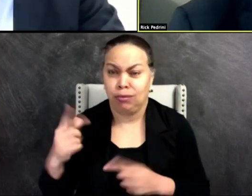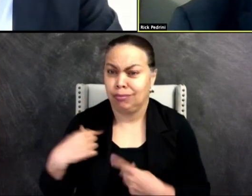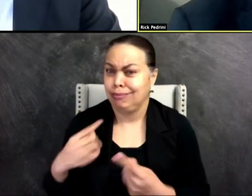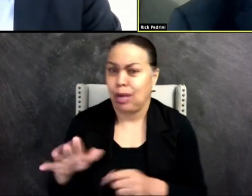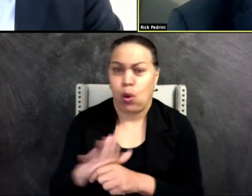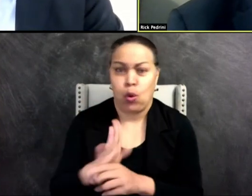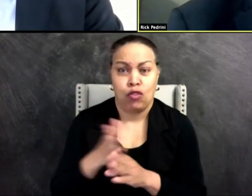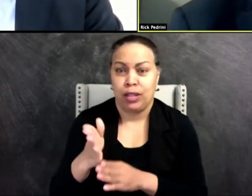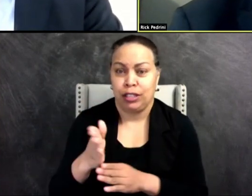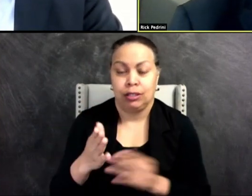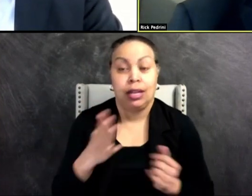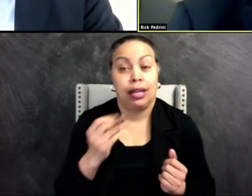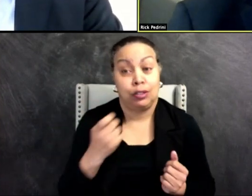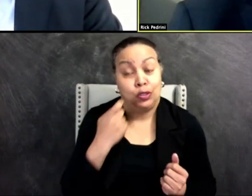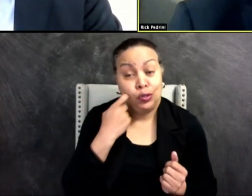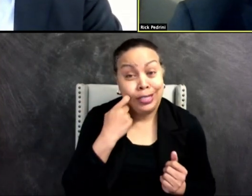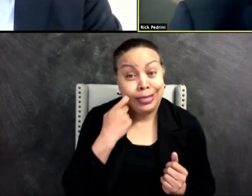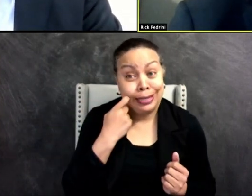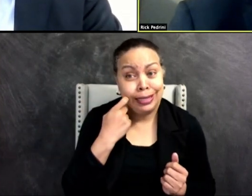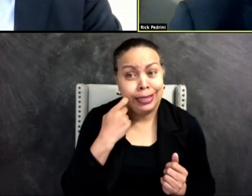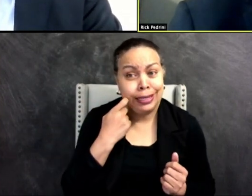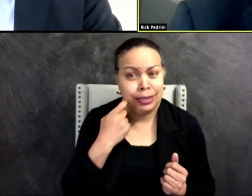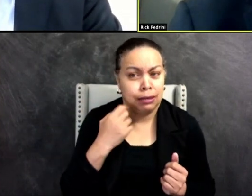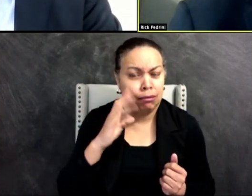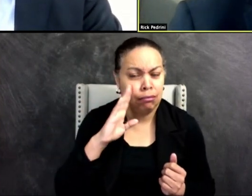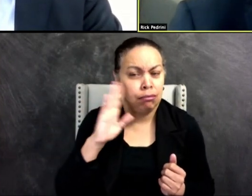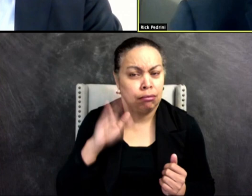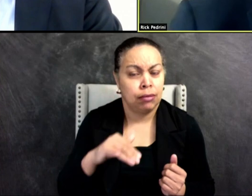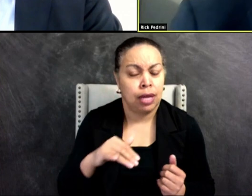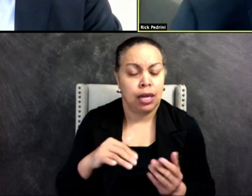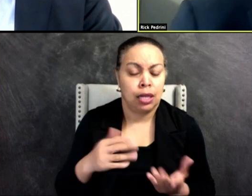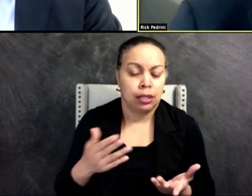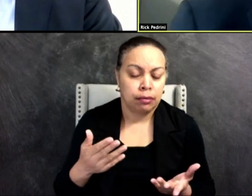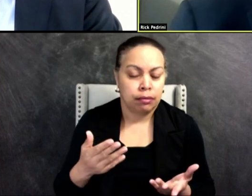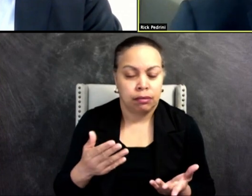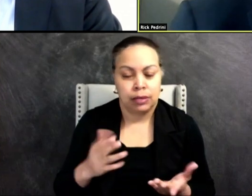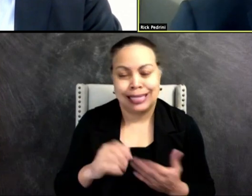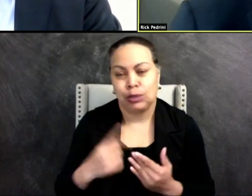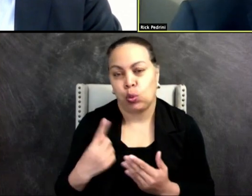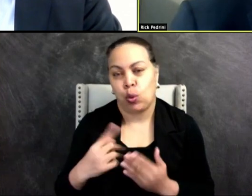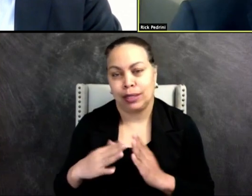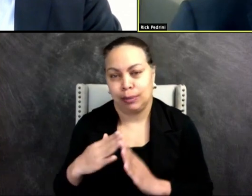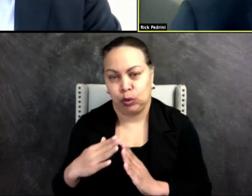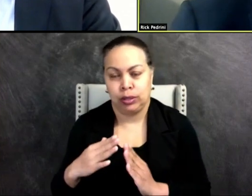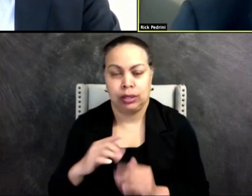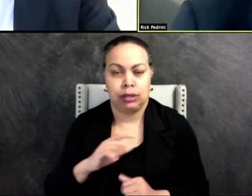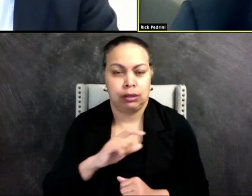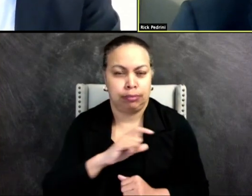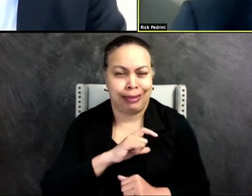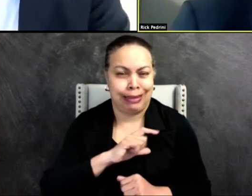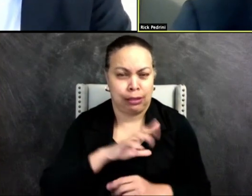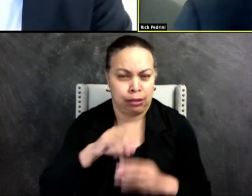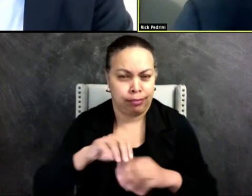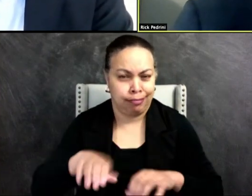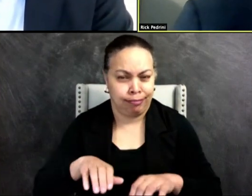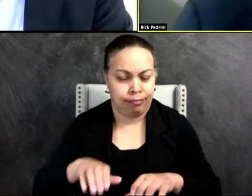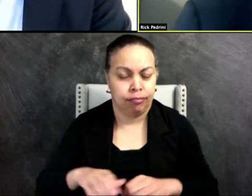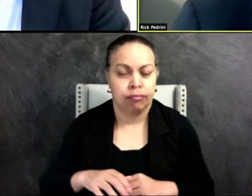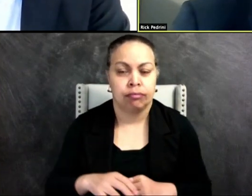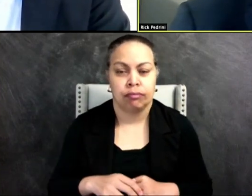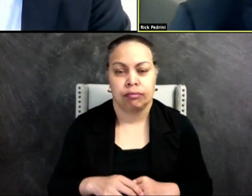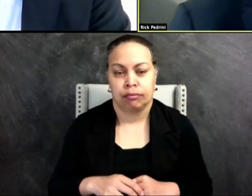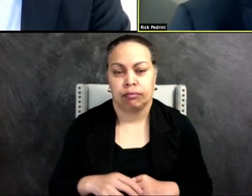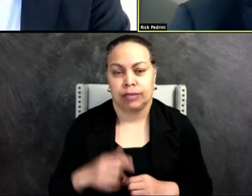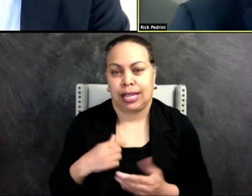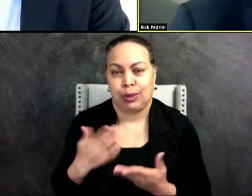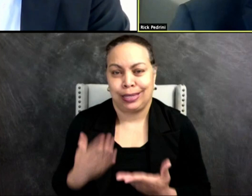I mean, just recently, I know, I mean, that this is just one community policing initiative, I was involved with and involved